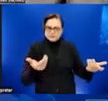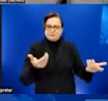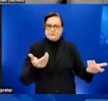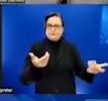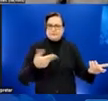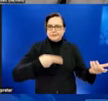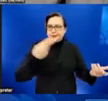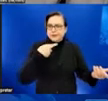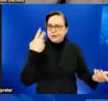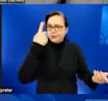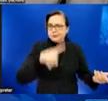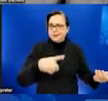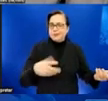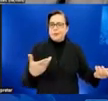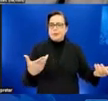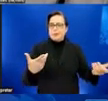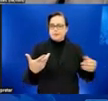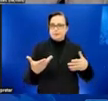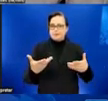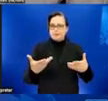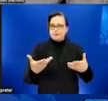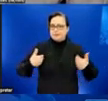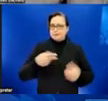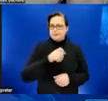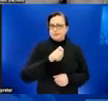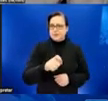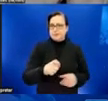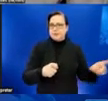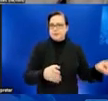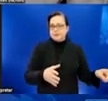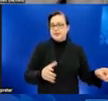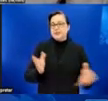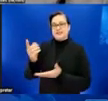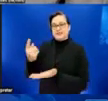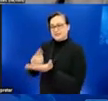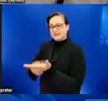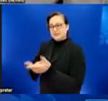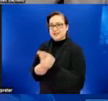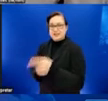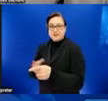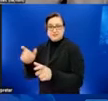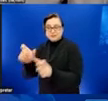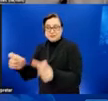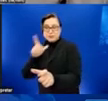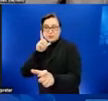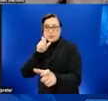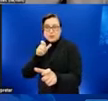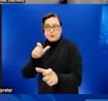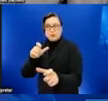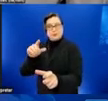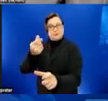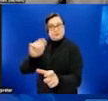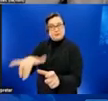gay or bisexual have been treated as if they have monkeypox and can spread it to those who aren't gay, bisexual,